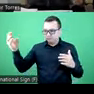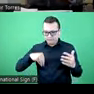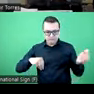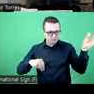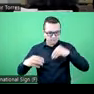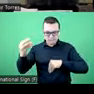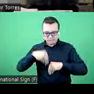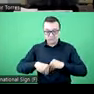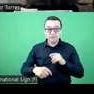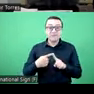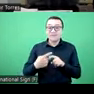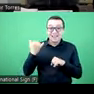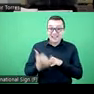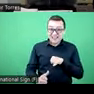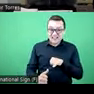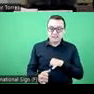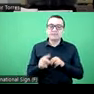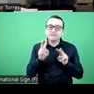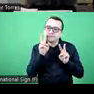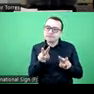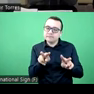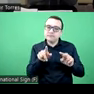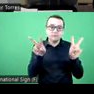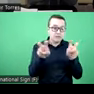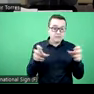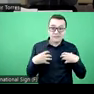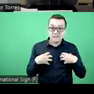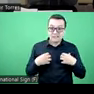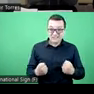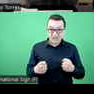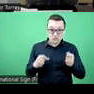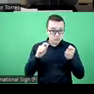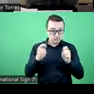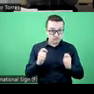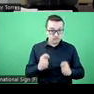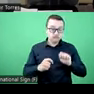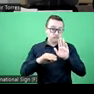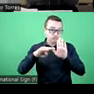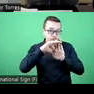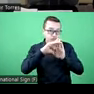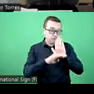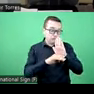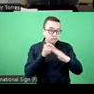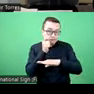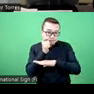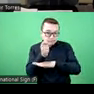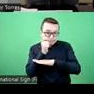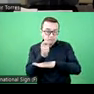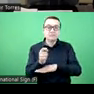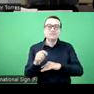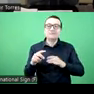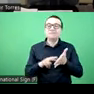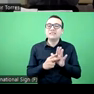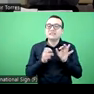to do is understand that the regulations in health, for health, services, should